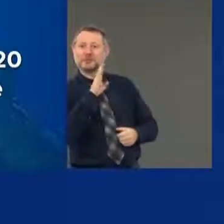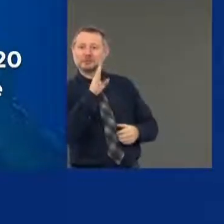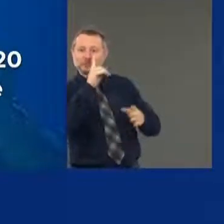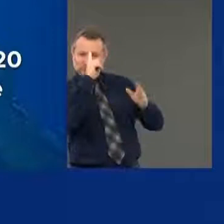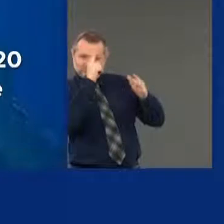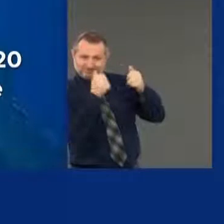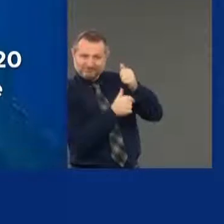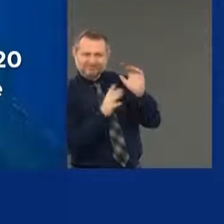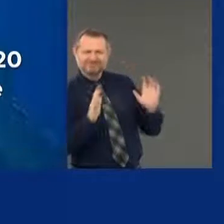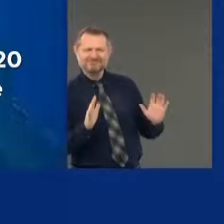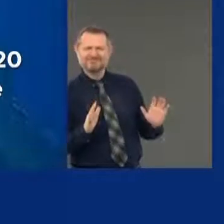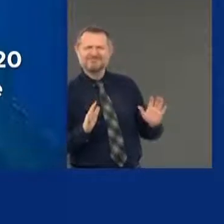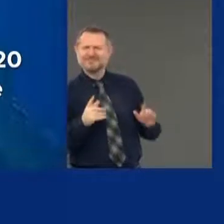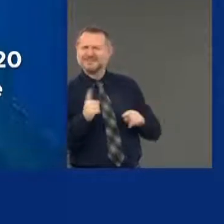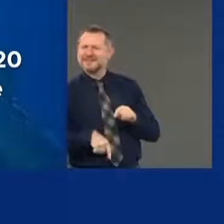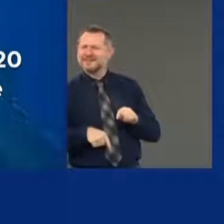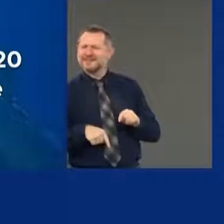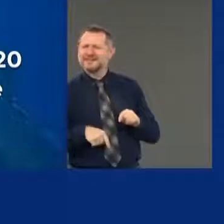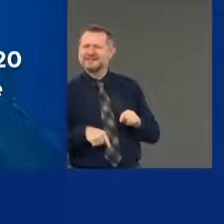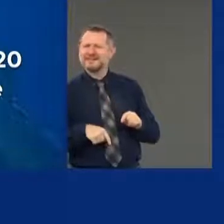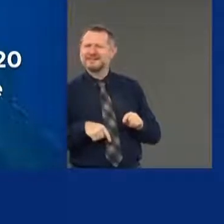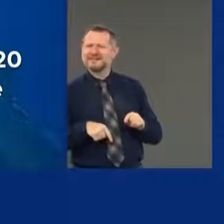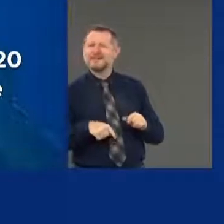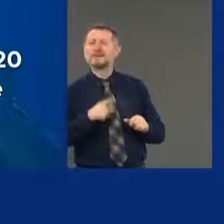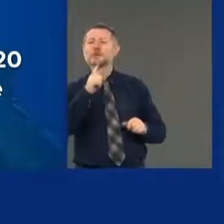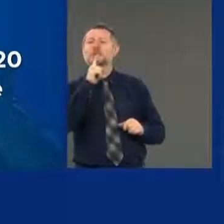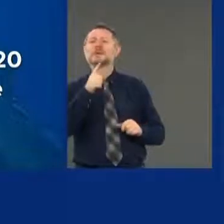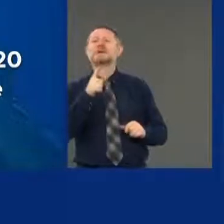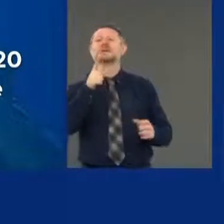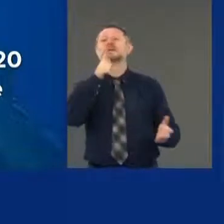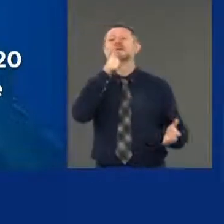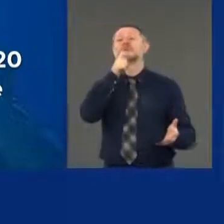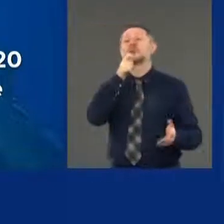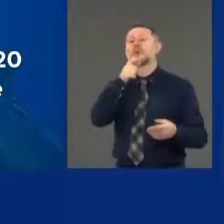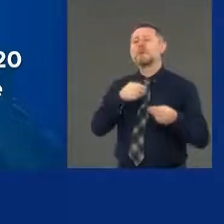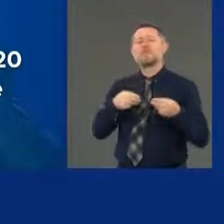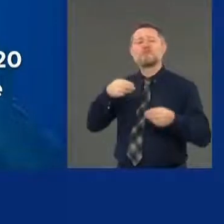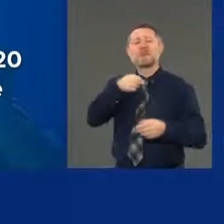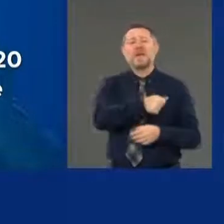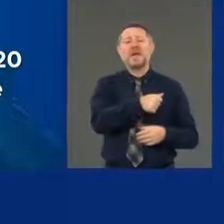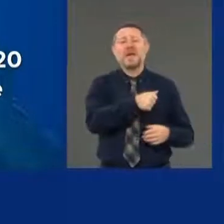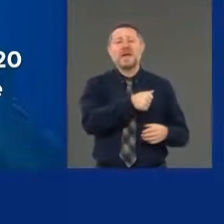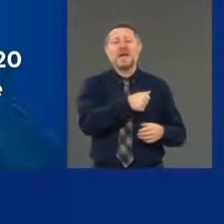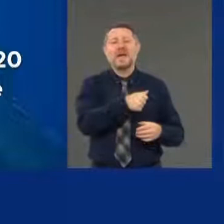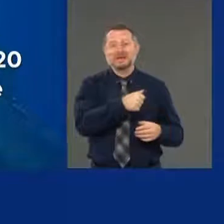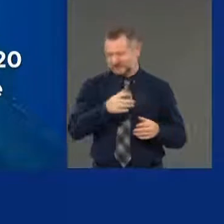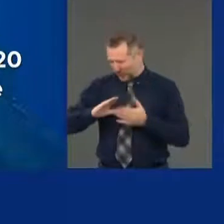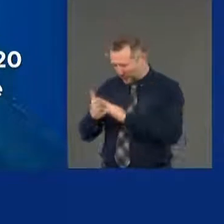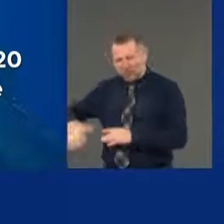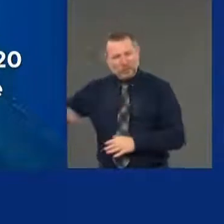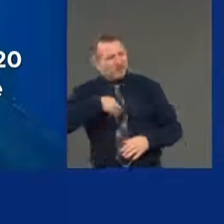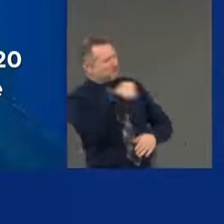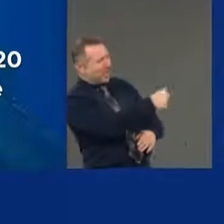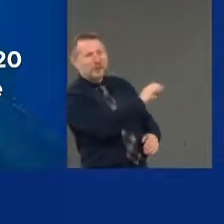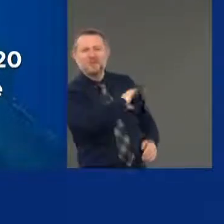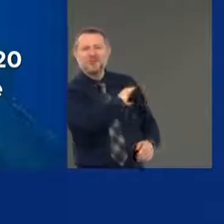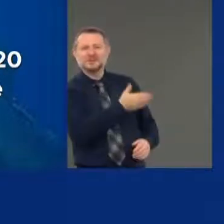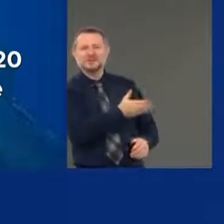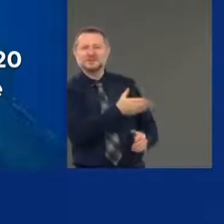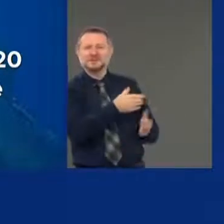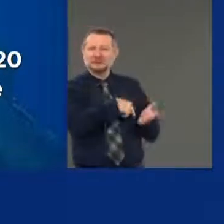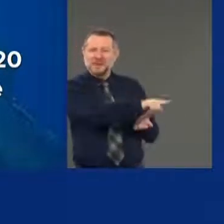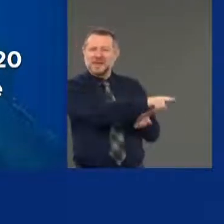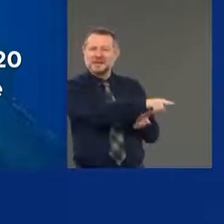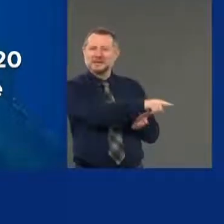police force paid for by the community despite the community. I'm going to give you